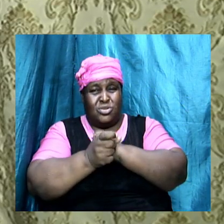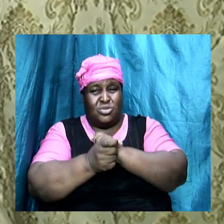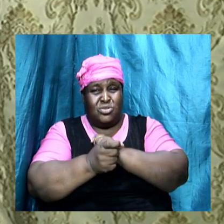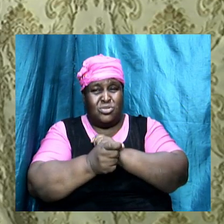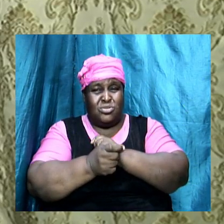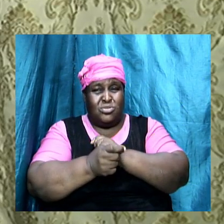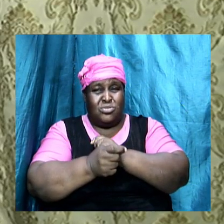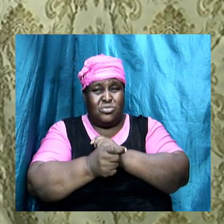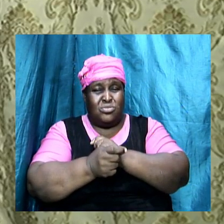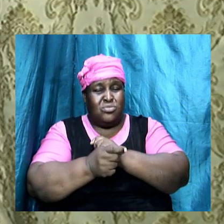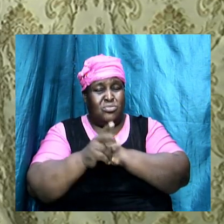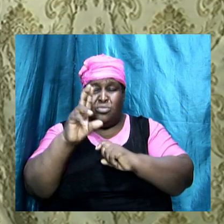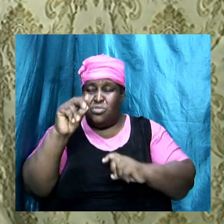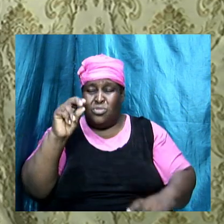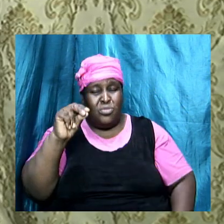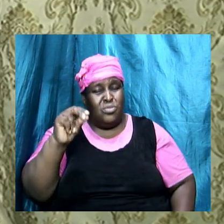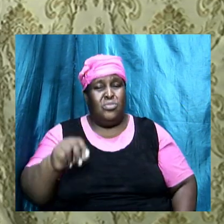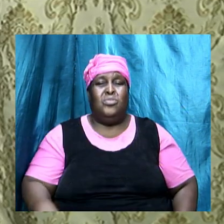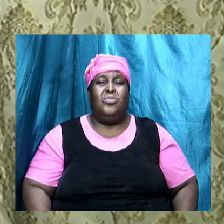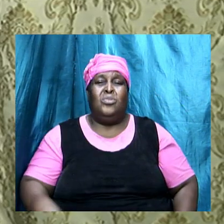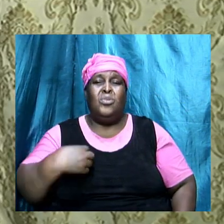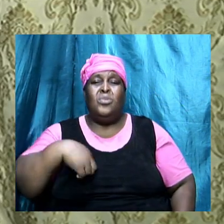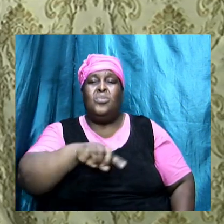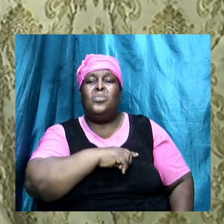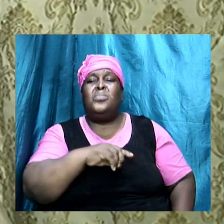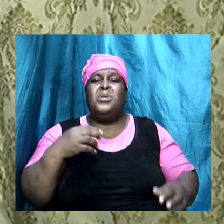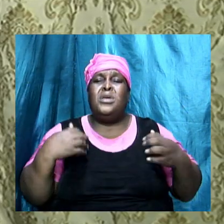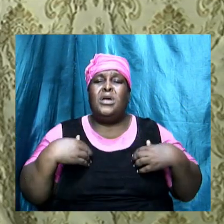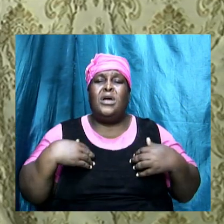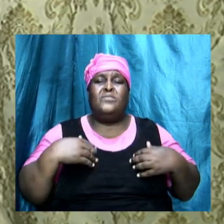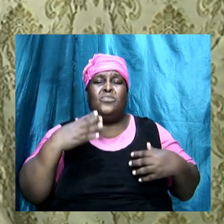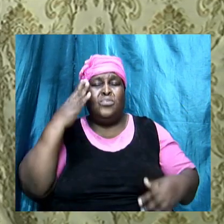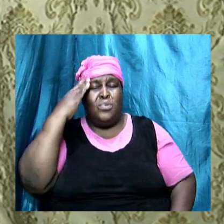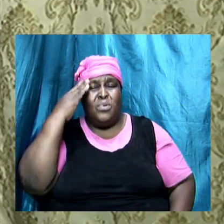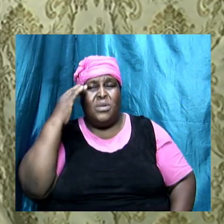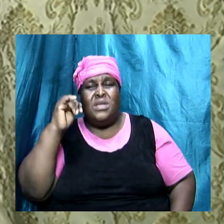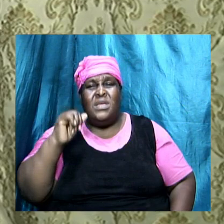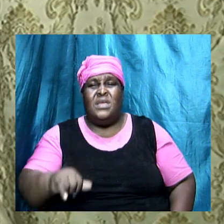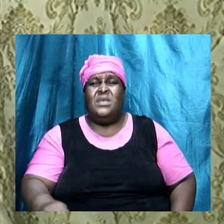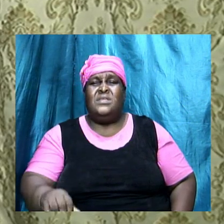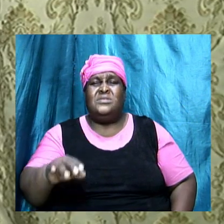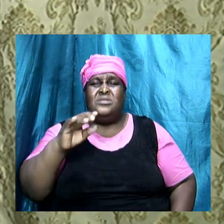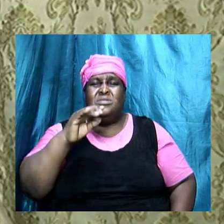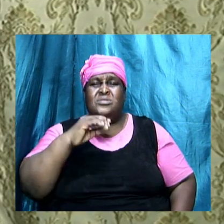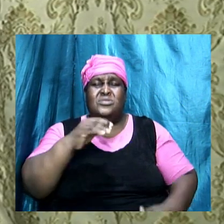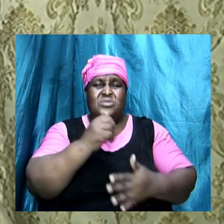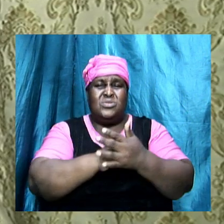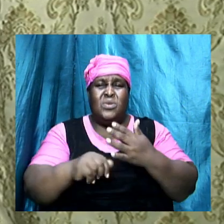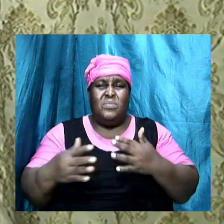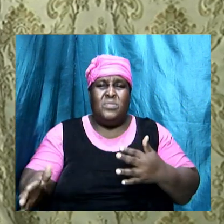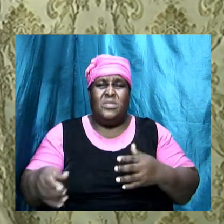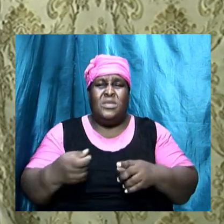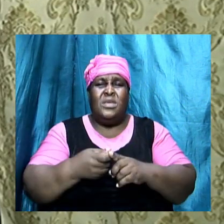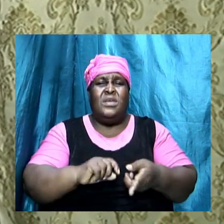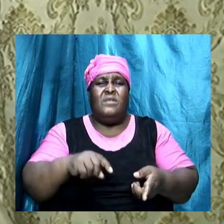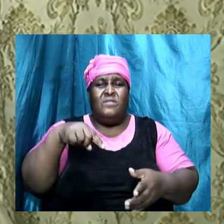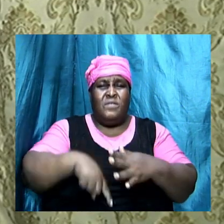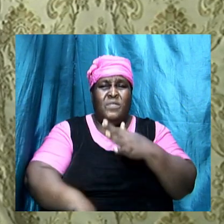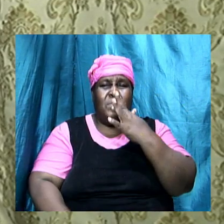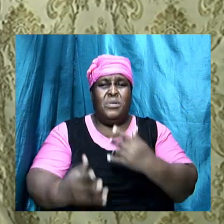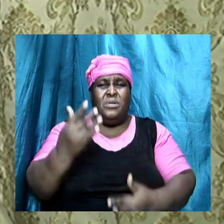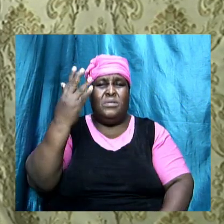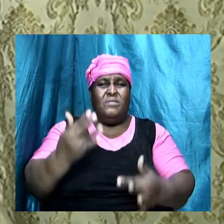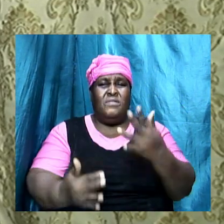lasciviousness no we have to recognize that this is something from the pit of hell and if